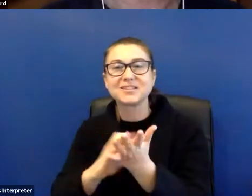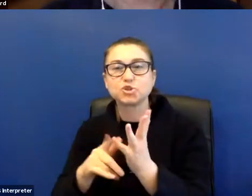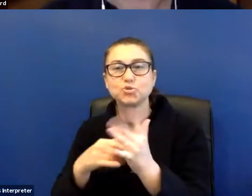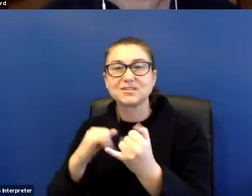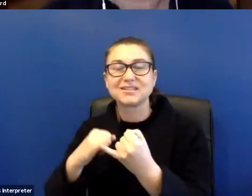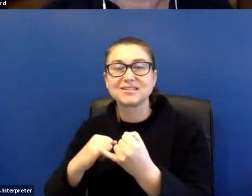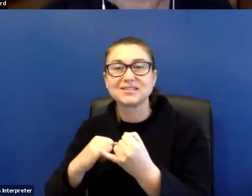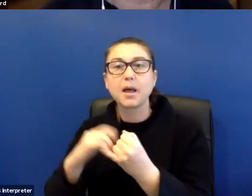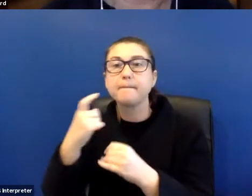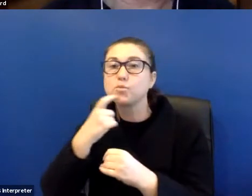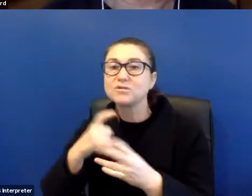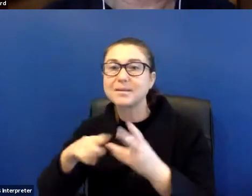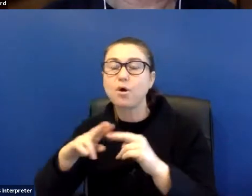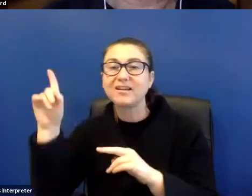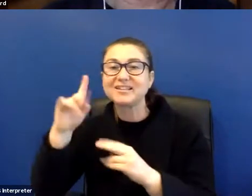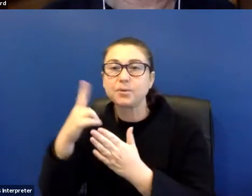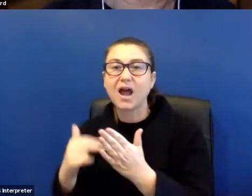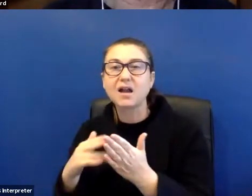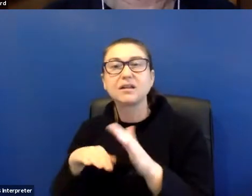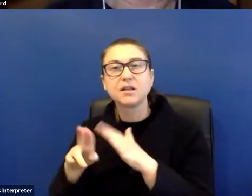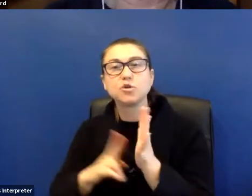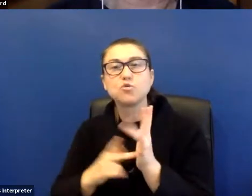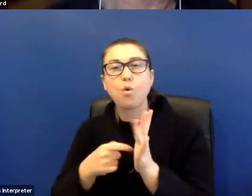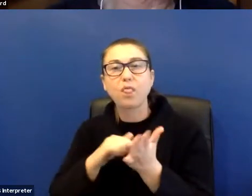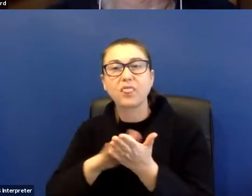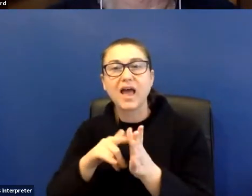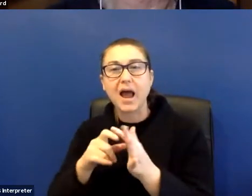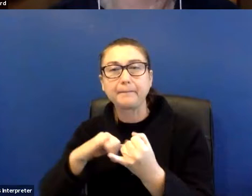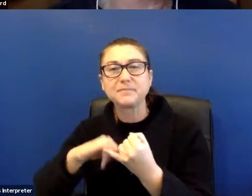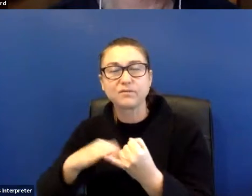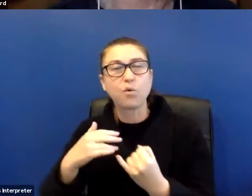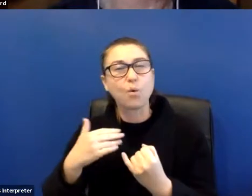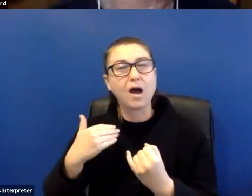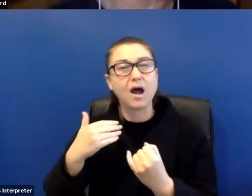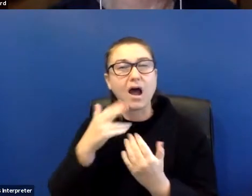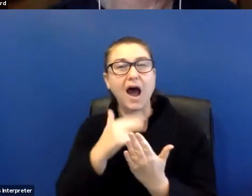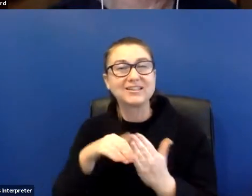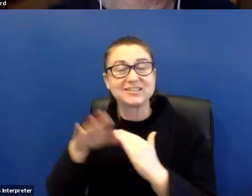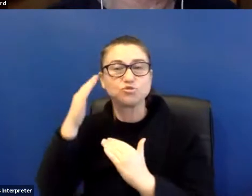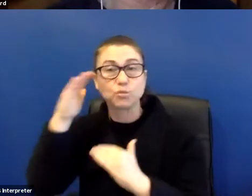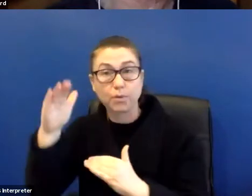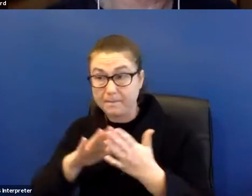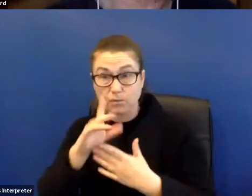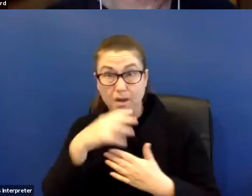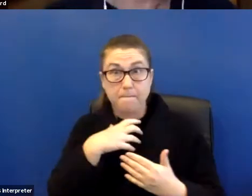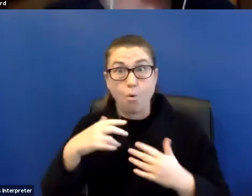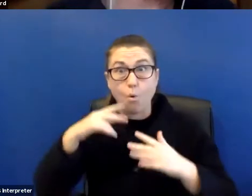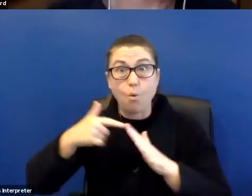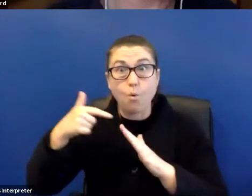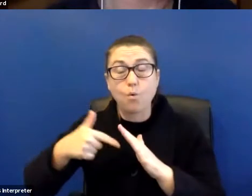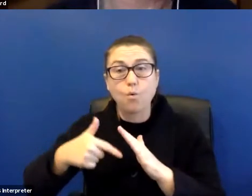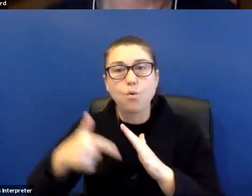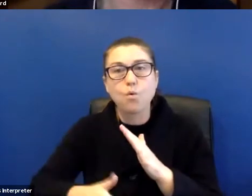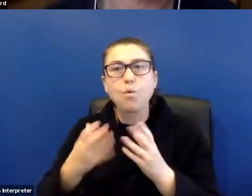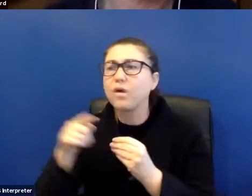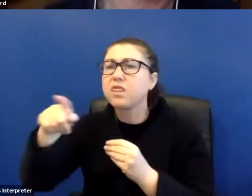of Contemporary Art in North Adams as artists in residence to continue this work, this erratic ecologies work with some